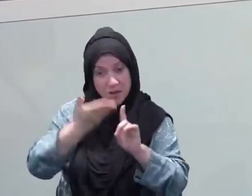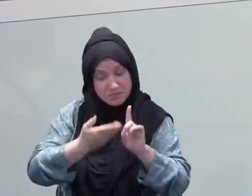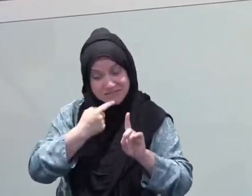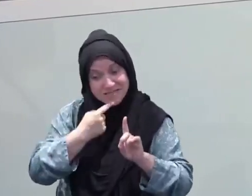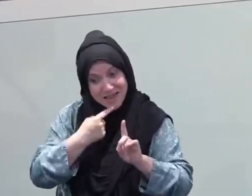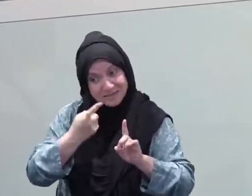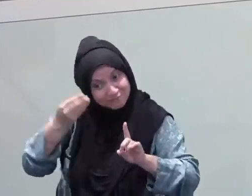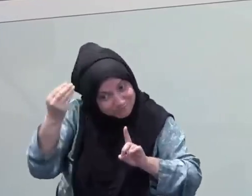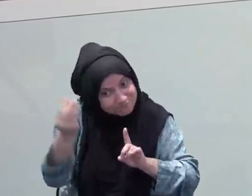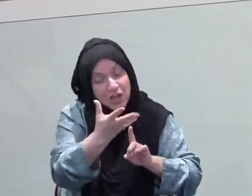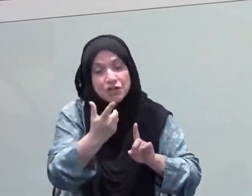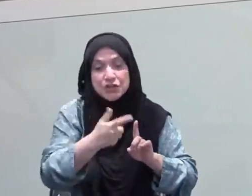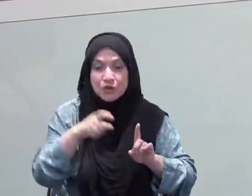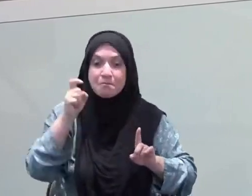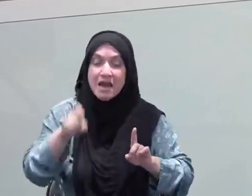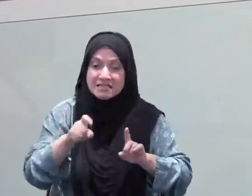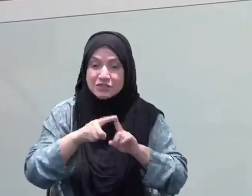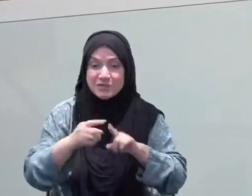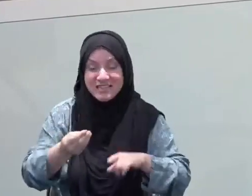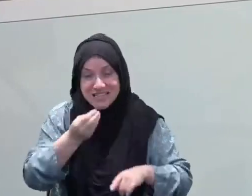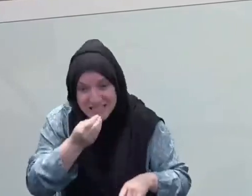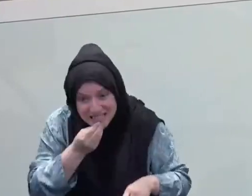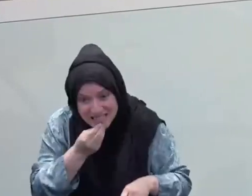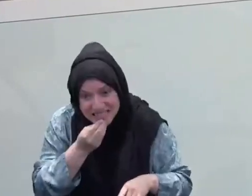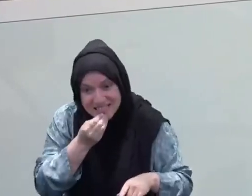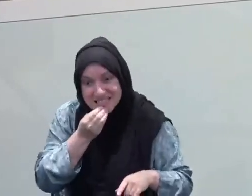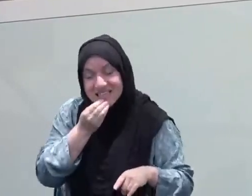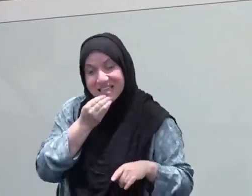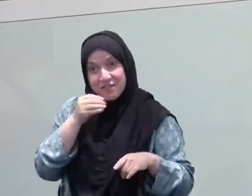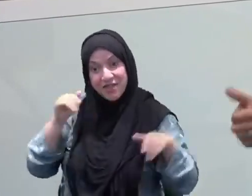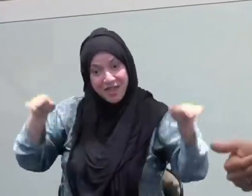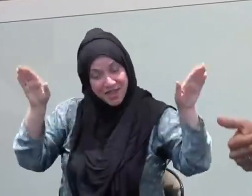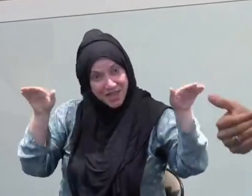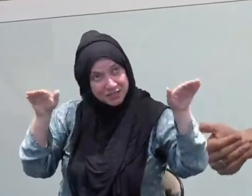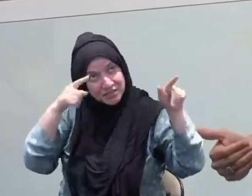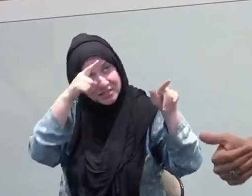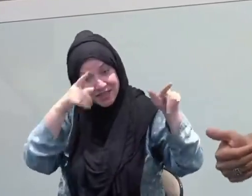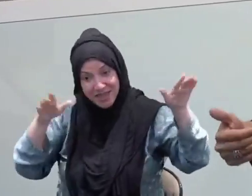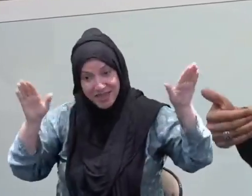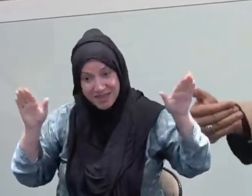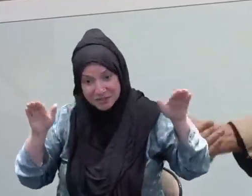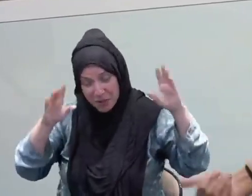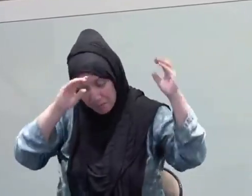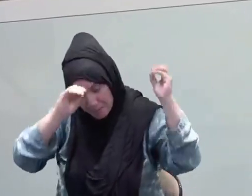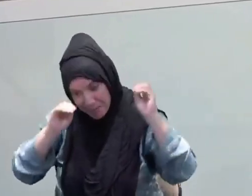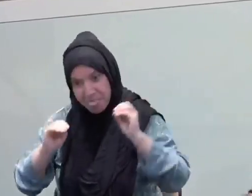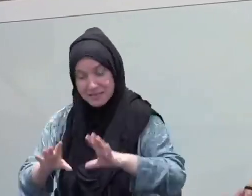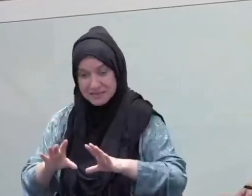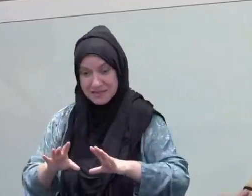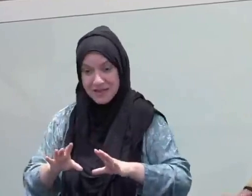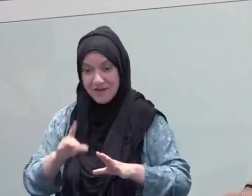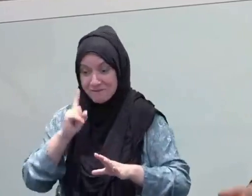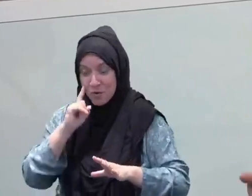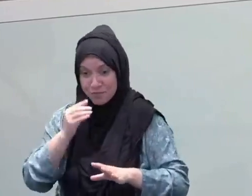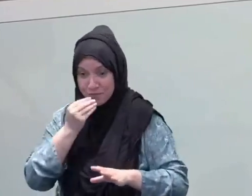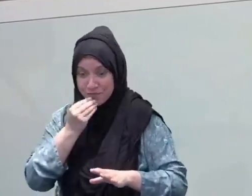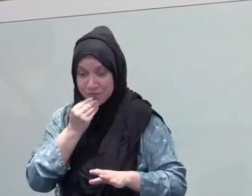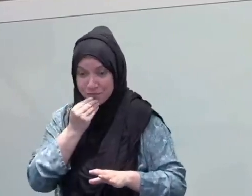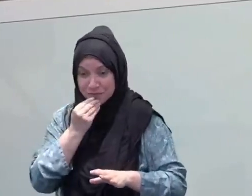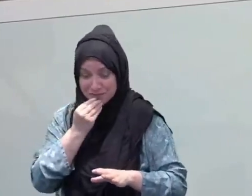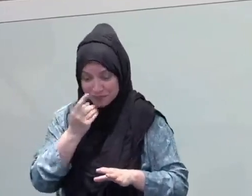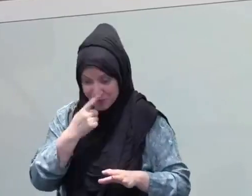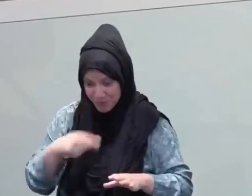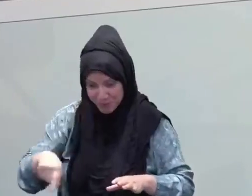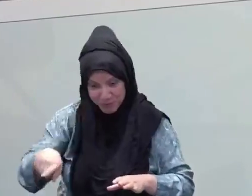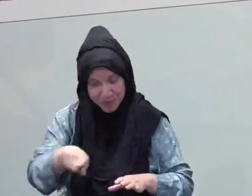sending salawat on the people of suhoor. But what this actually was referring to was that the people of the book, the way they used to fast, was